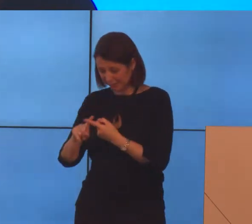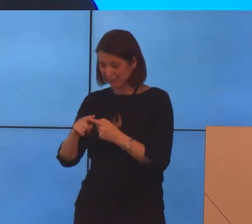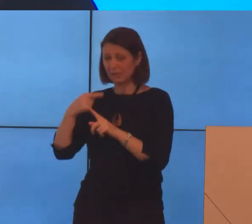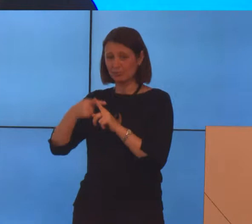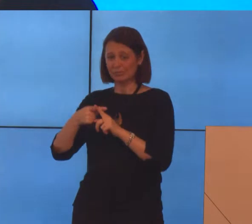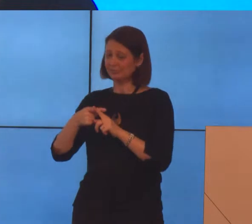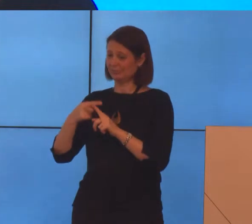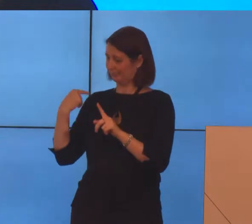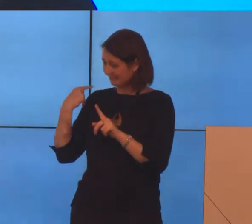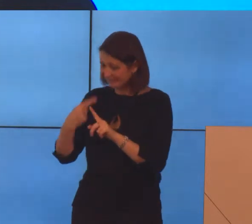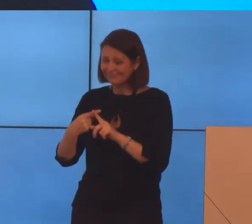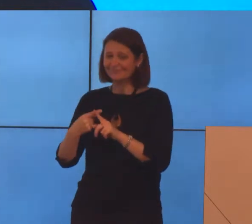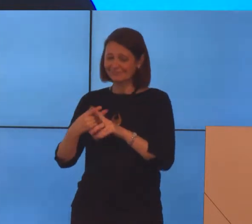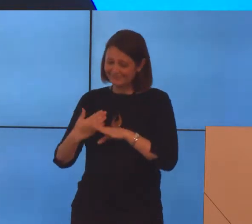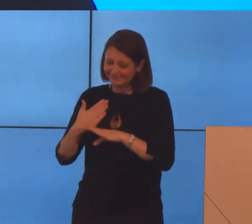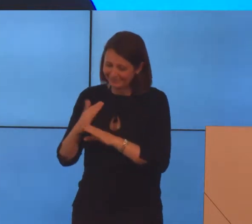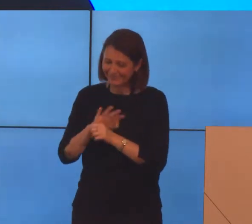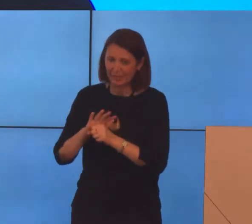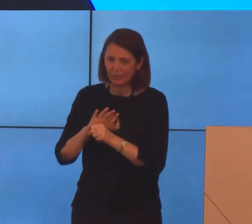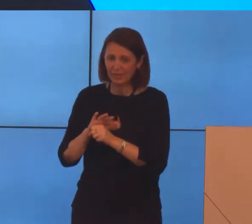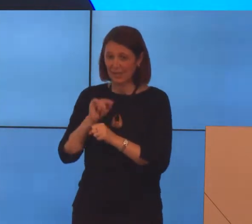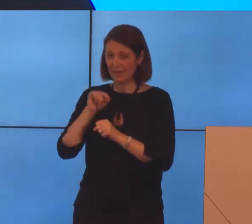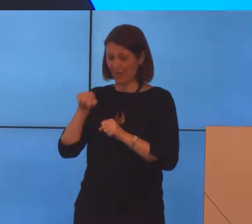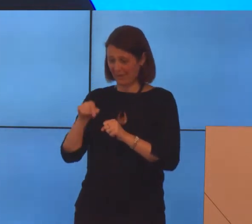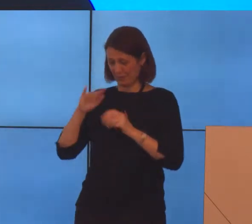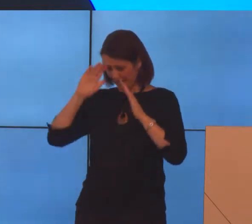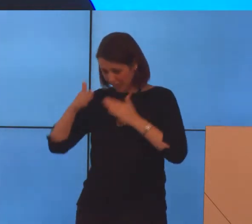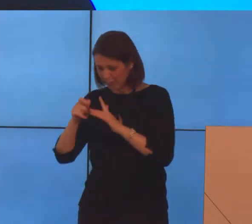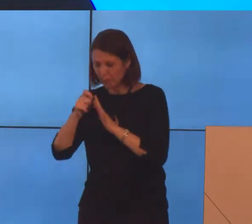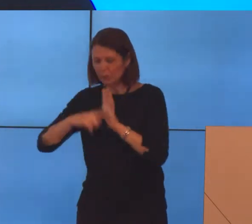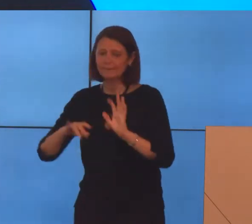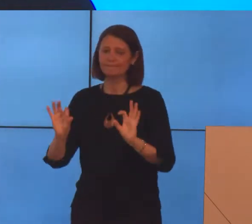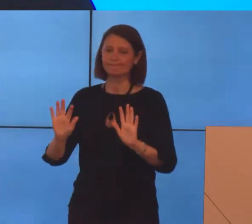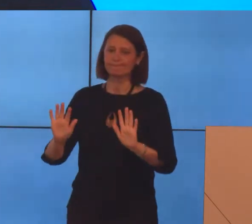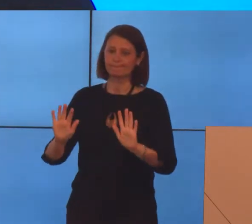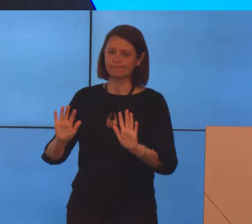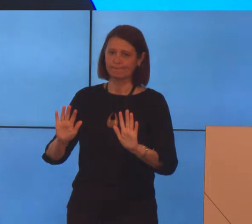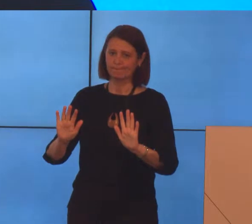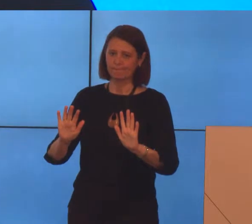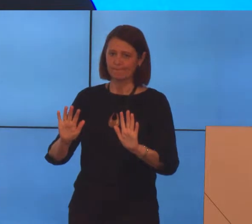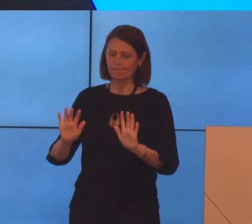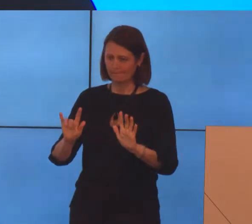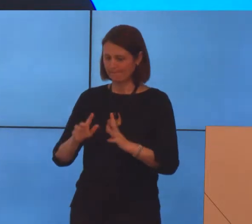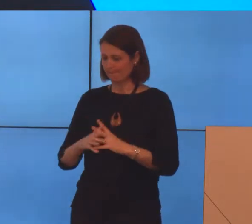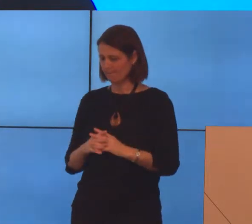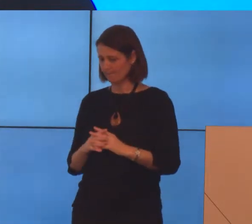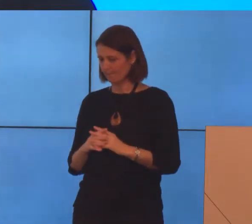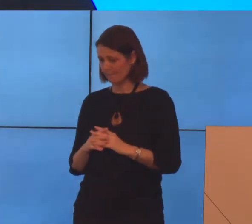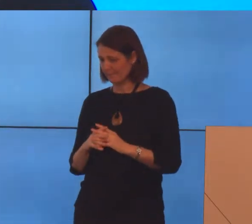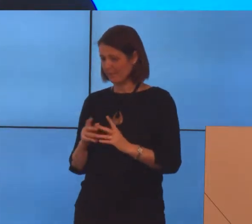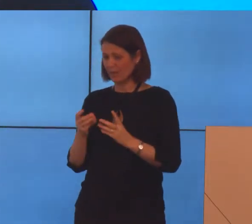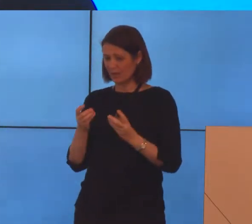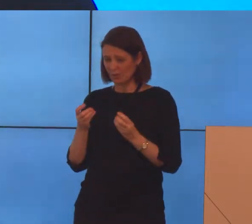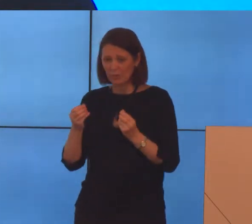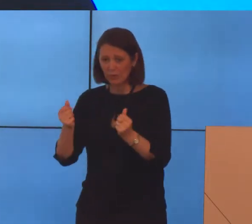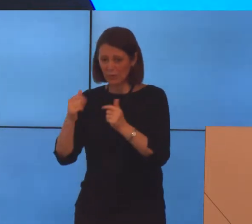in this space. However, that wasn't the focus of our project and the resources that we've